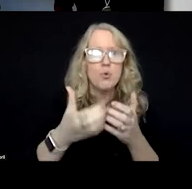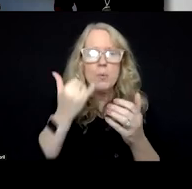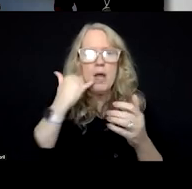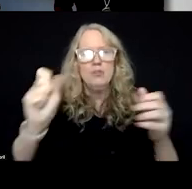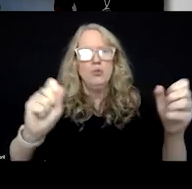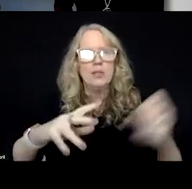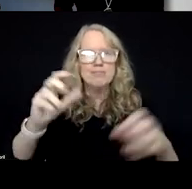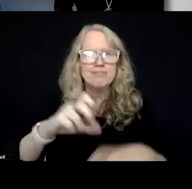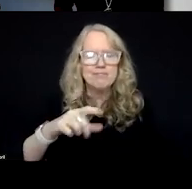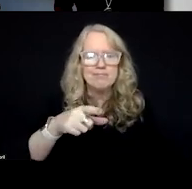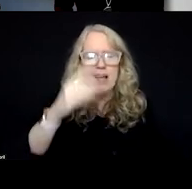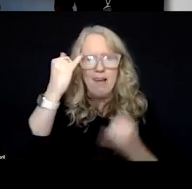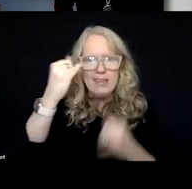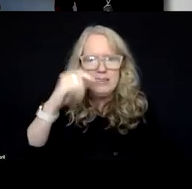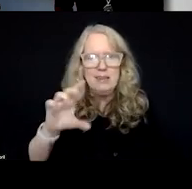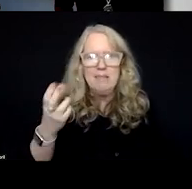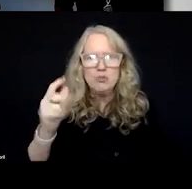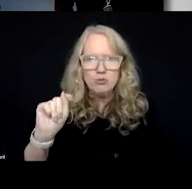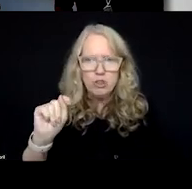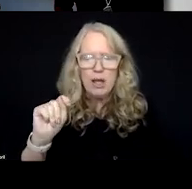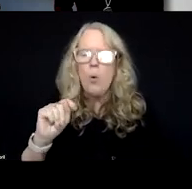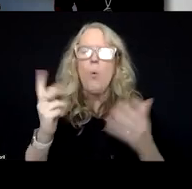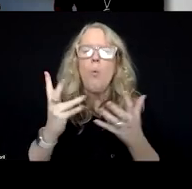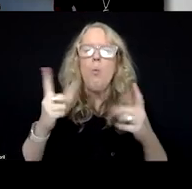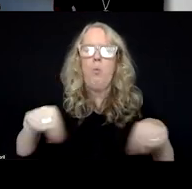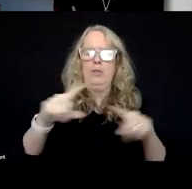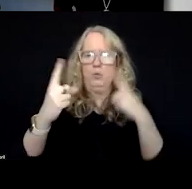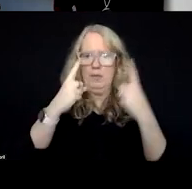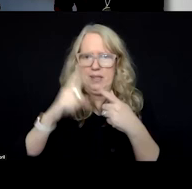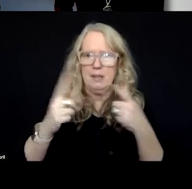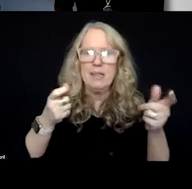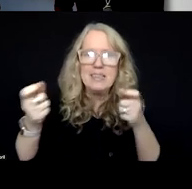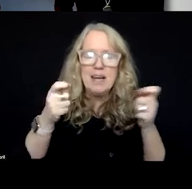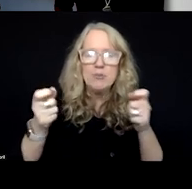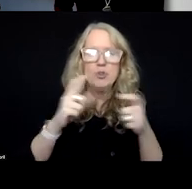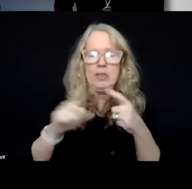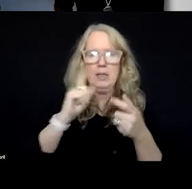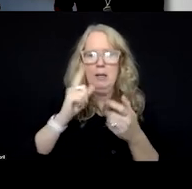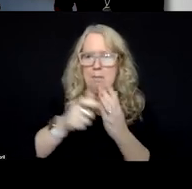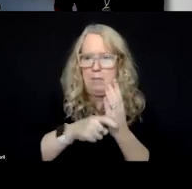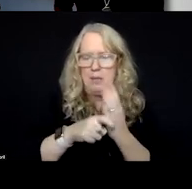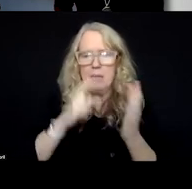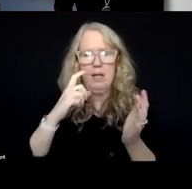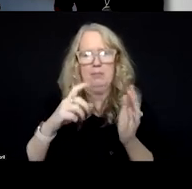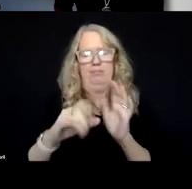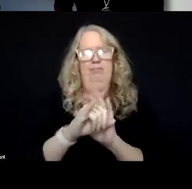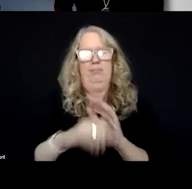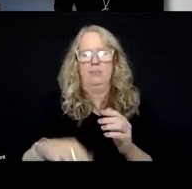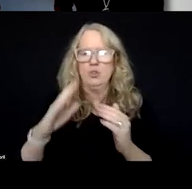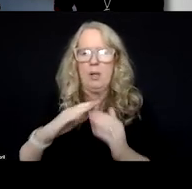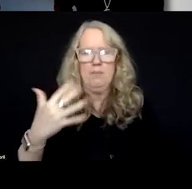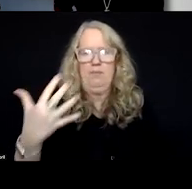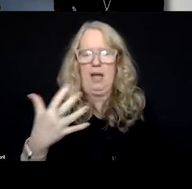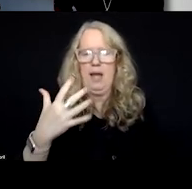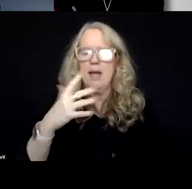thoughts into the chat, what you think Governing Magazine identified as the top five social issues